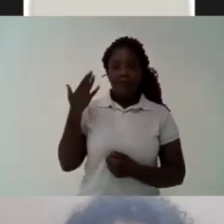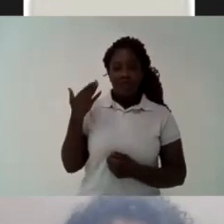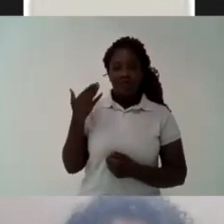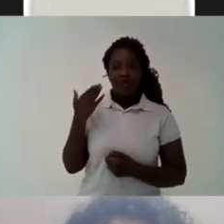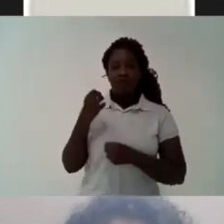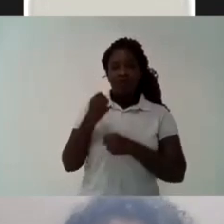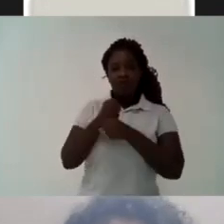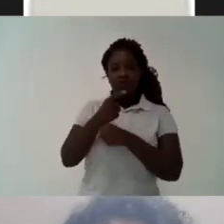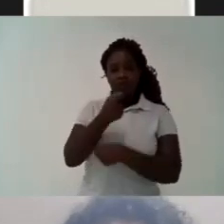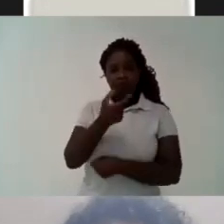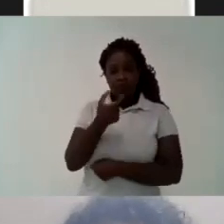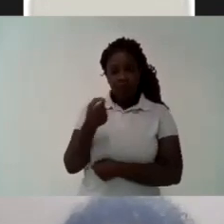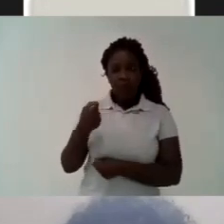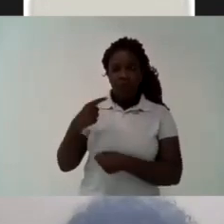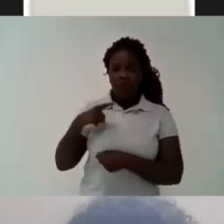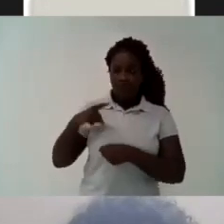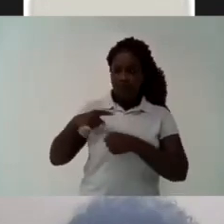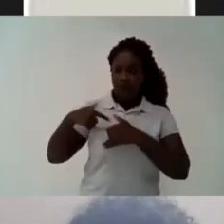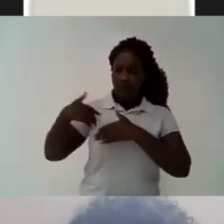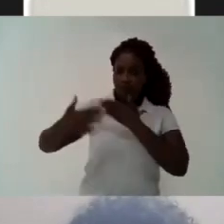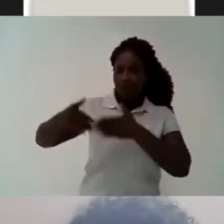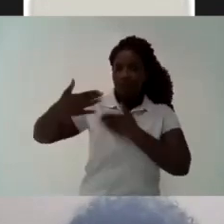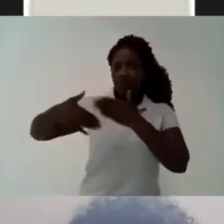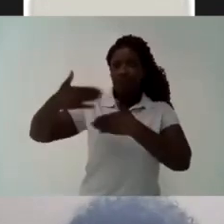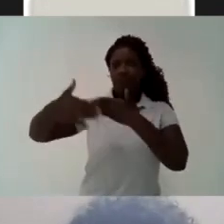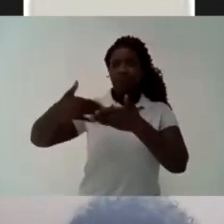We also had a lot of